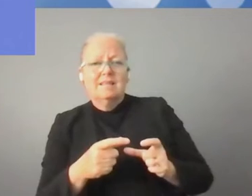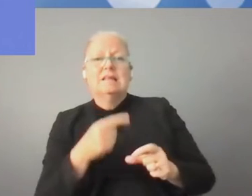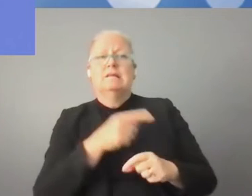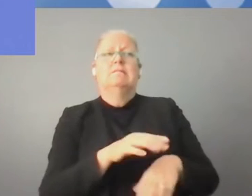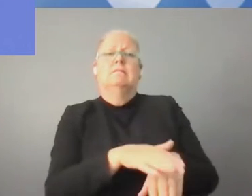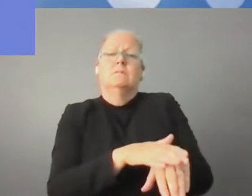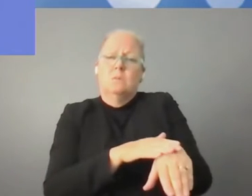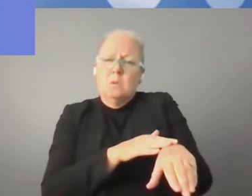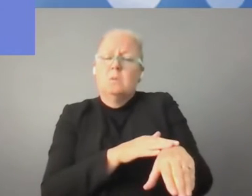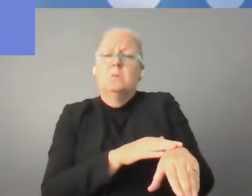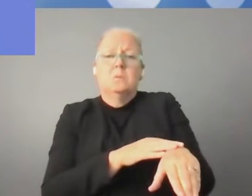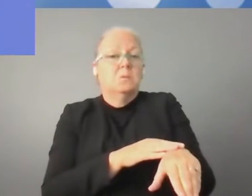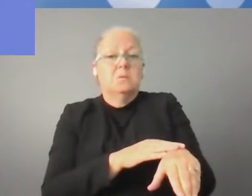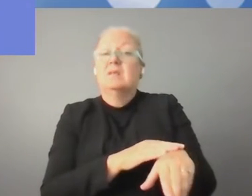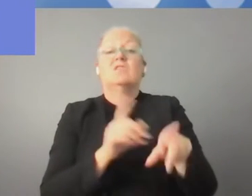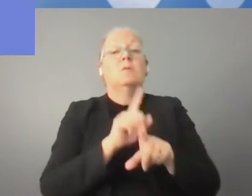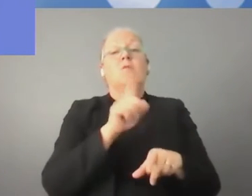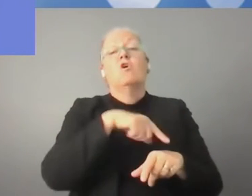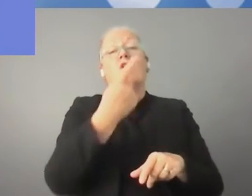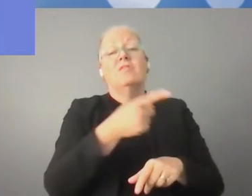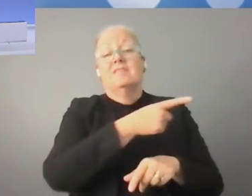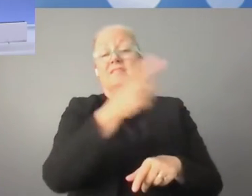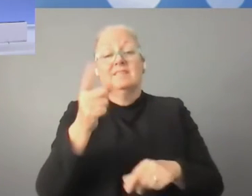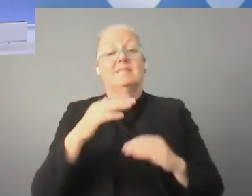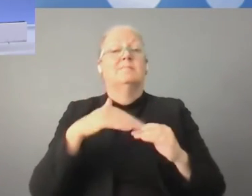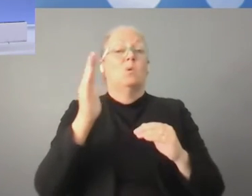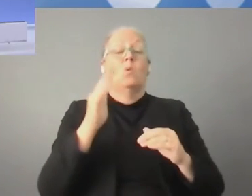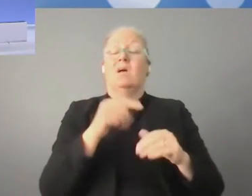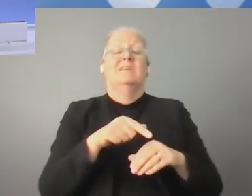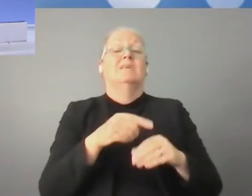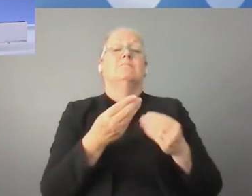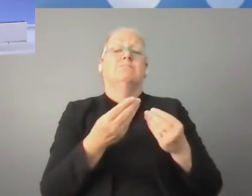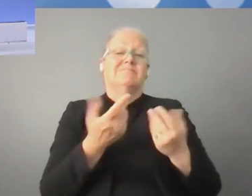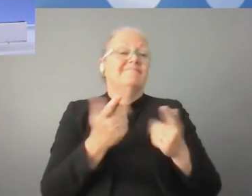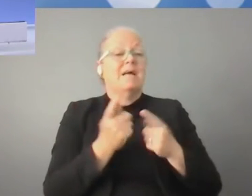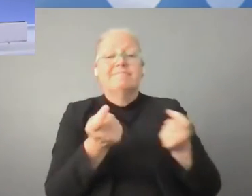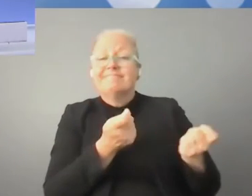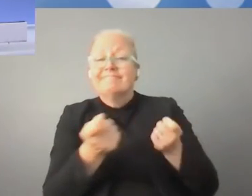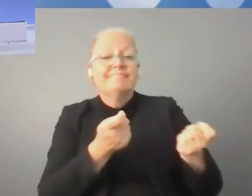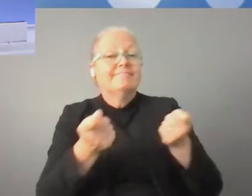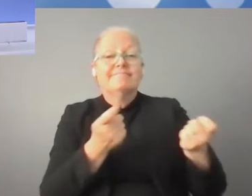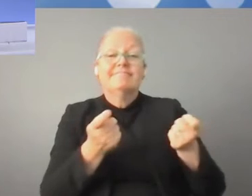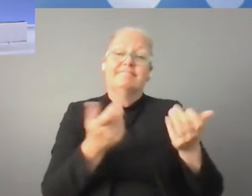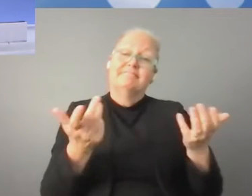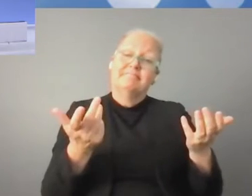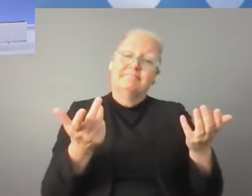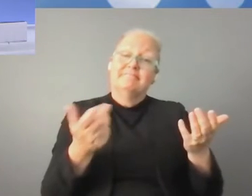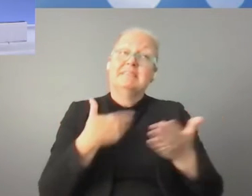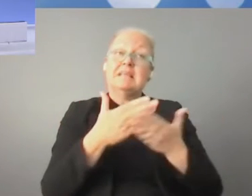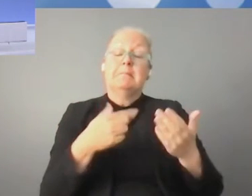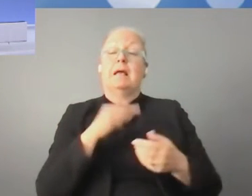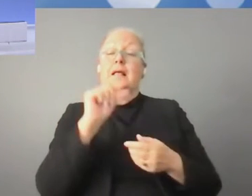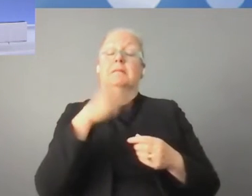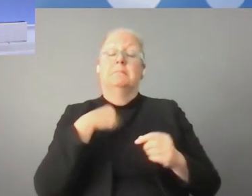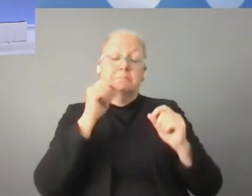in many countries, they are much slower than administration, which is a little bit sometimes surprising. Having said that,